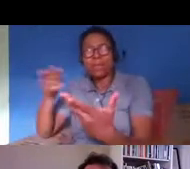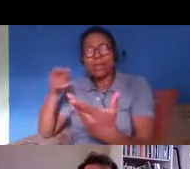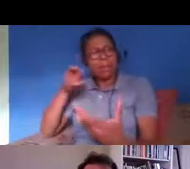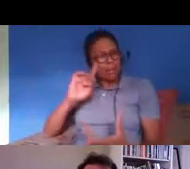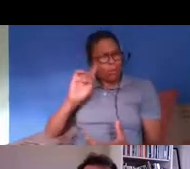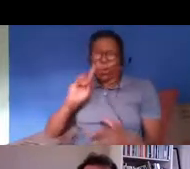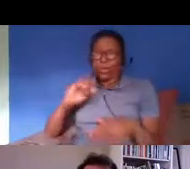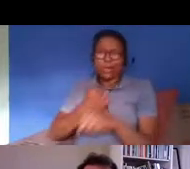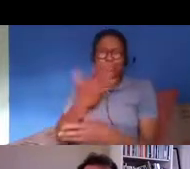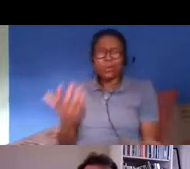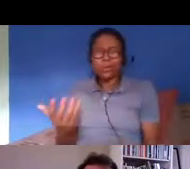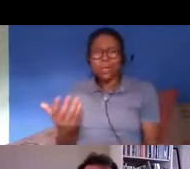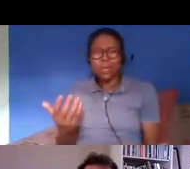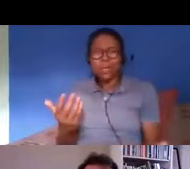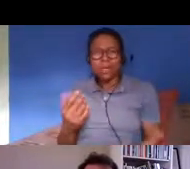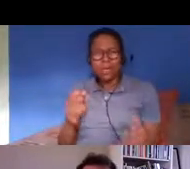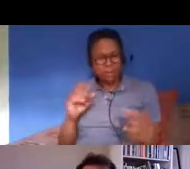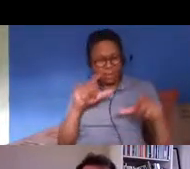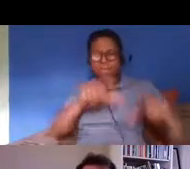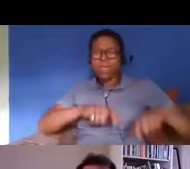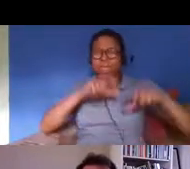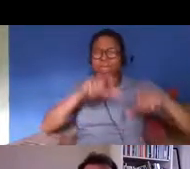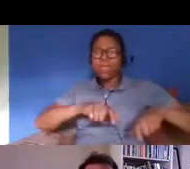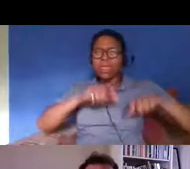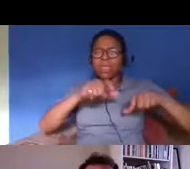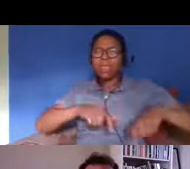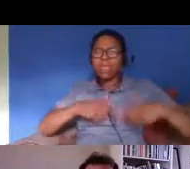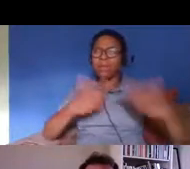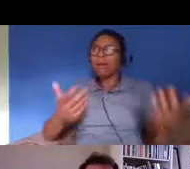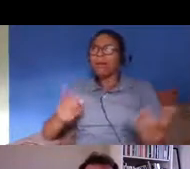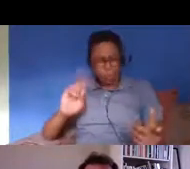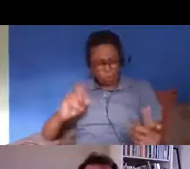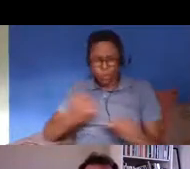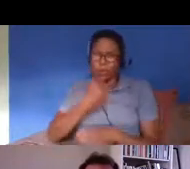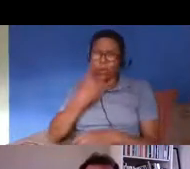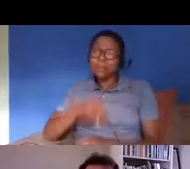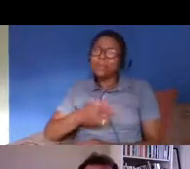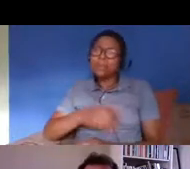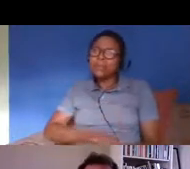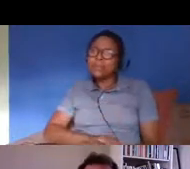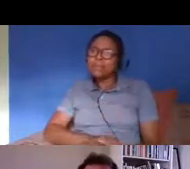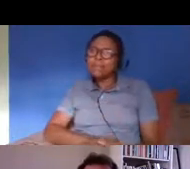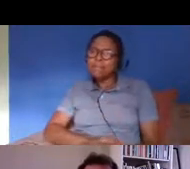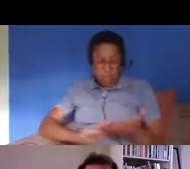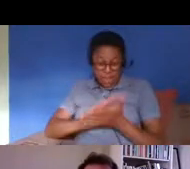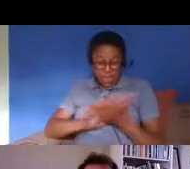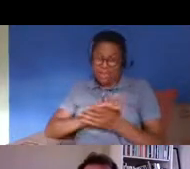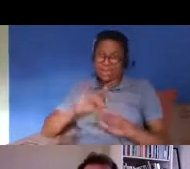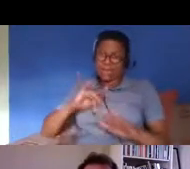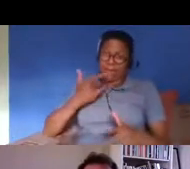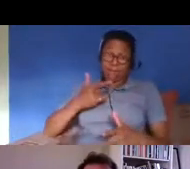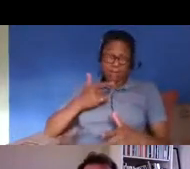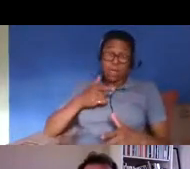you're not forcing them out giving them also no route to regularization and making their lives miserable creating this kind of really exploitable